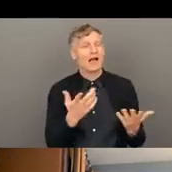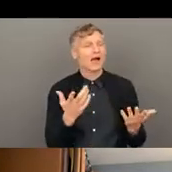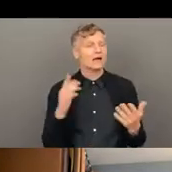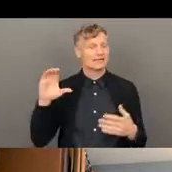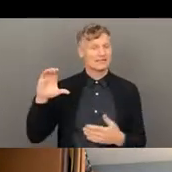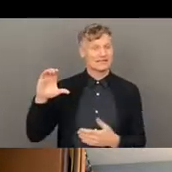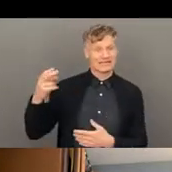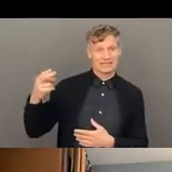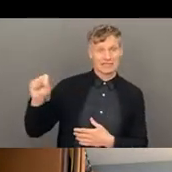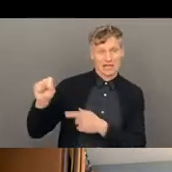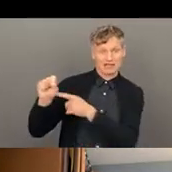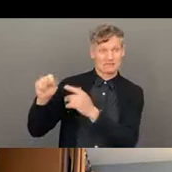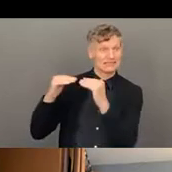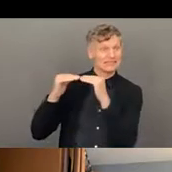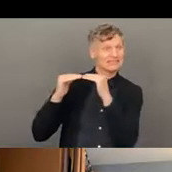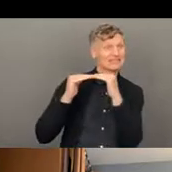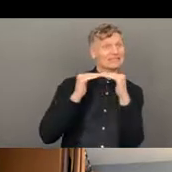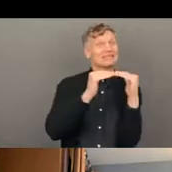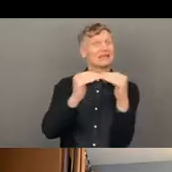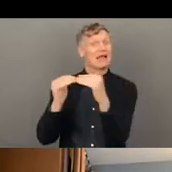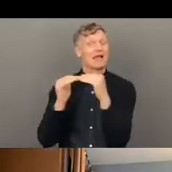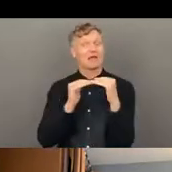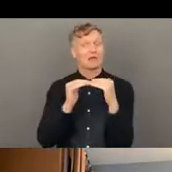as effective as external teams.